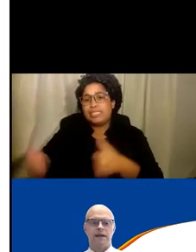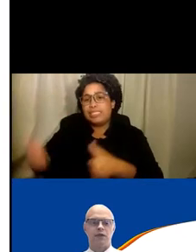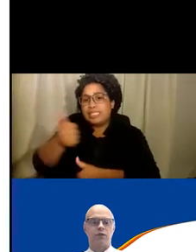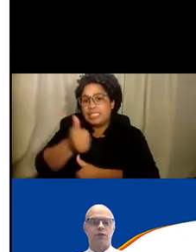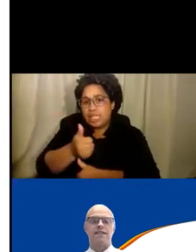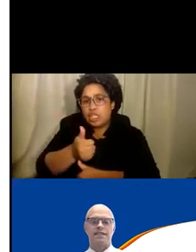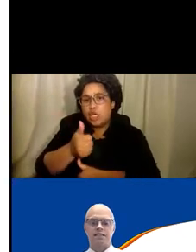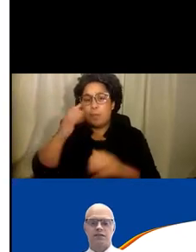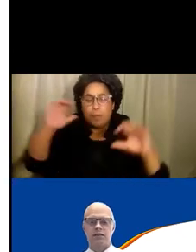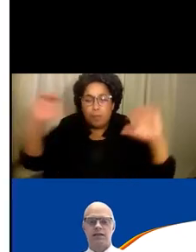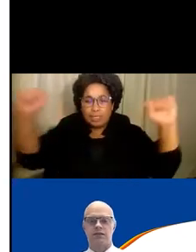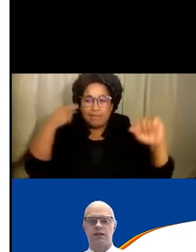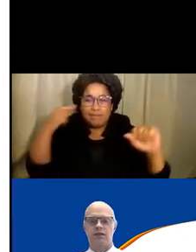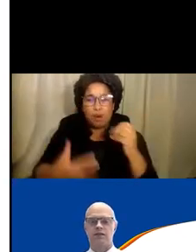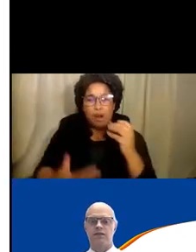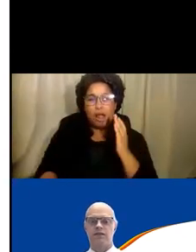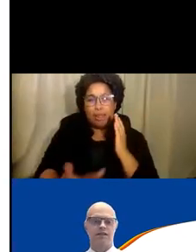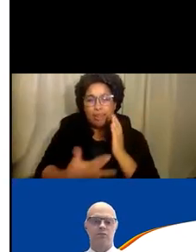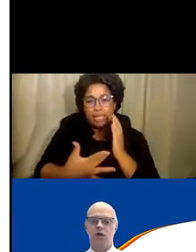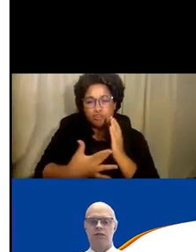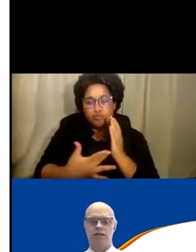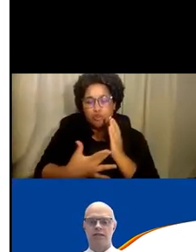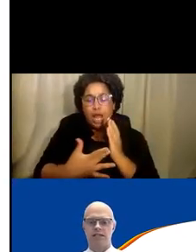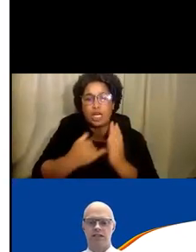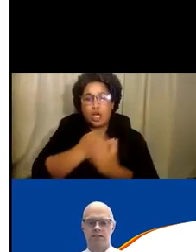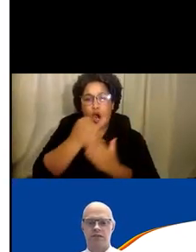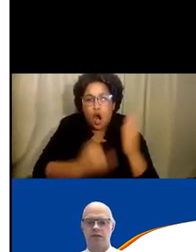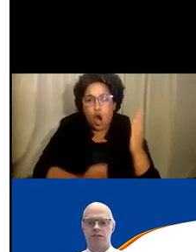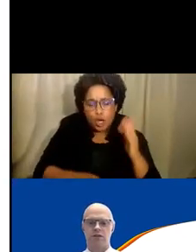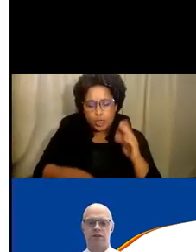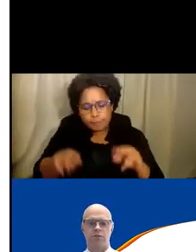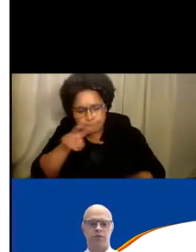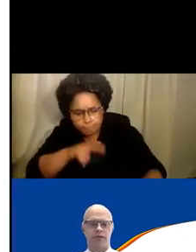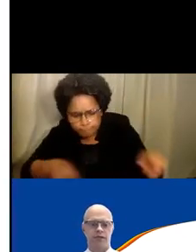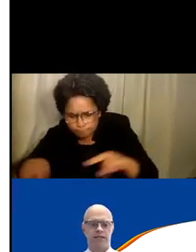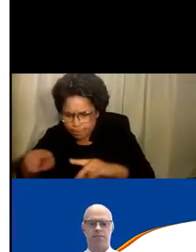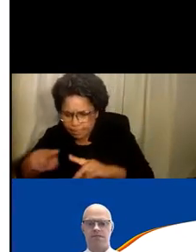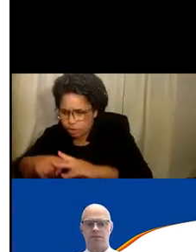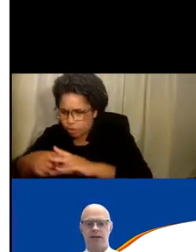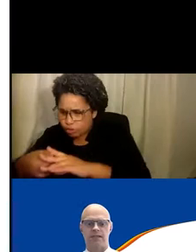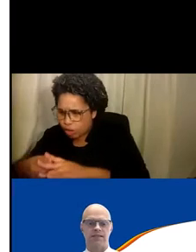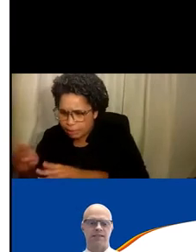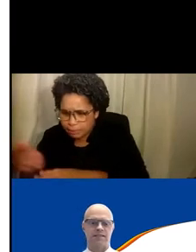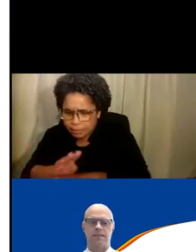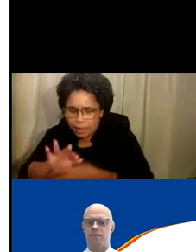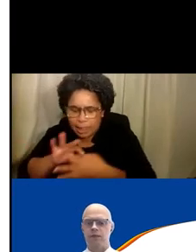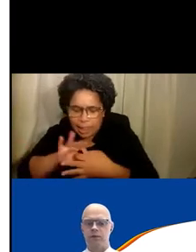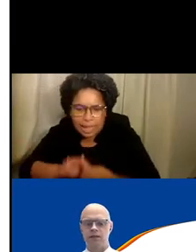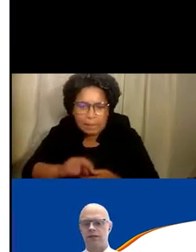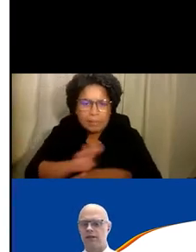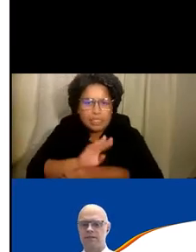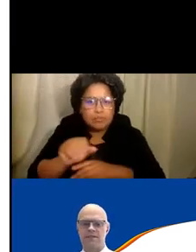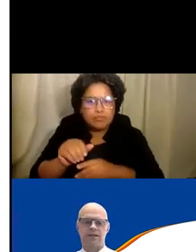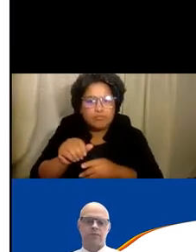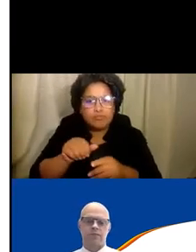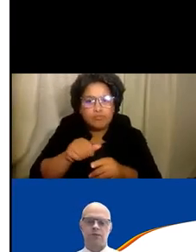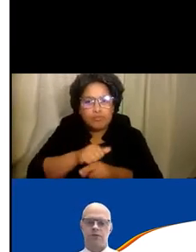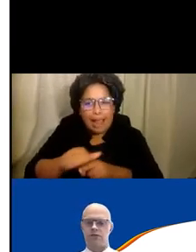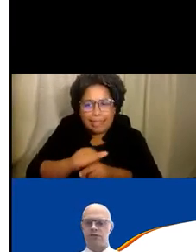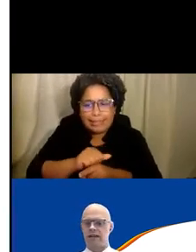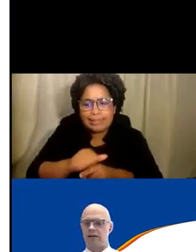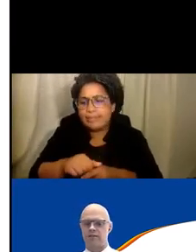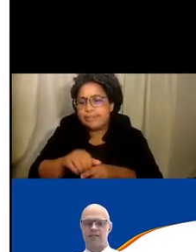spending over 26 years with Electronic Arts and overseeing initiatives focused on improving EA's business practices, product development cycle